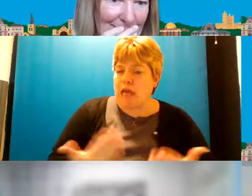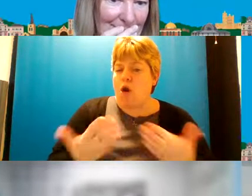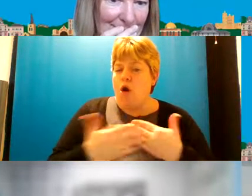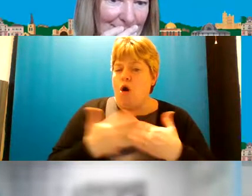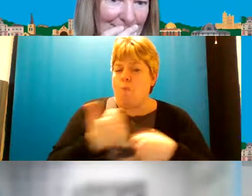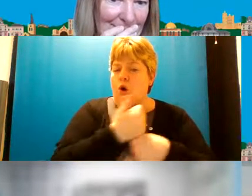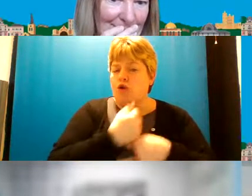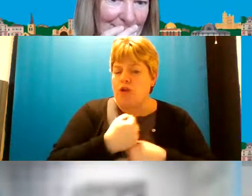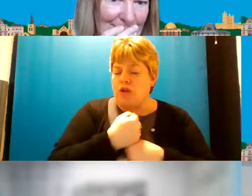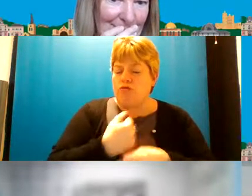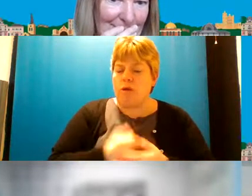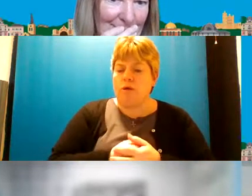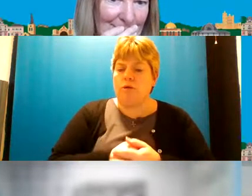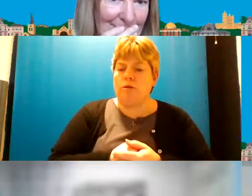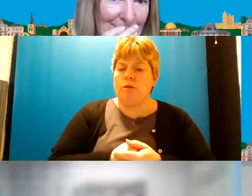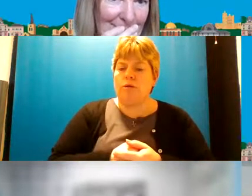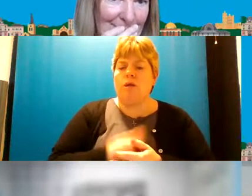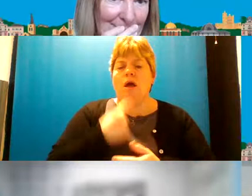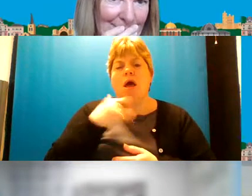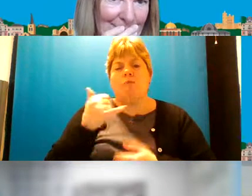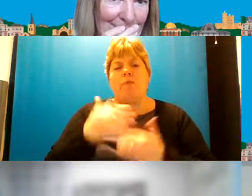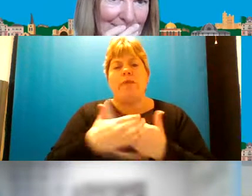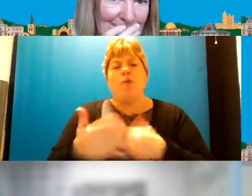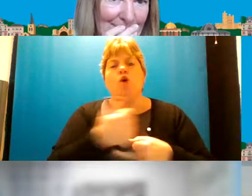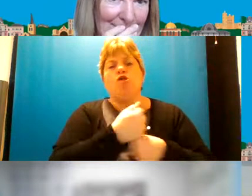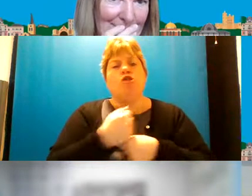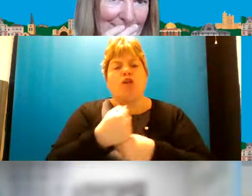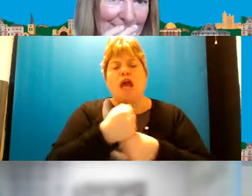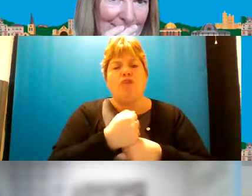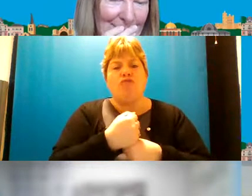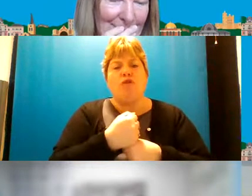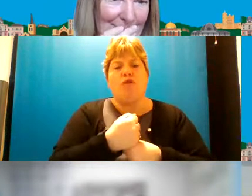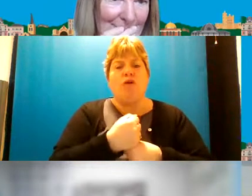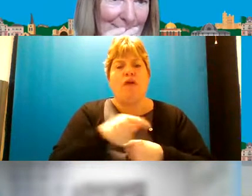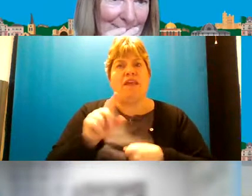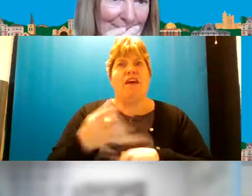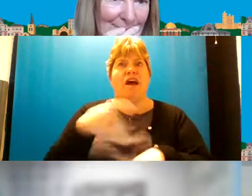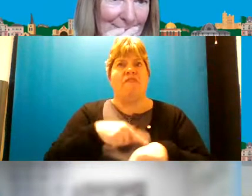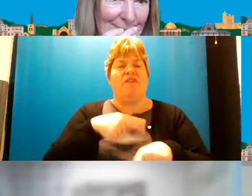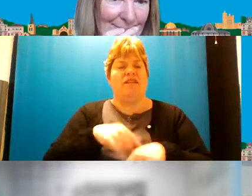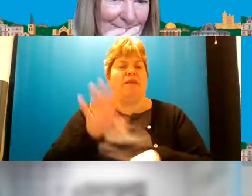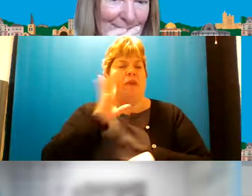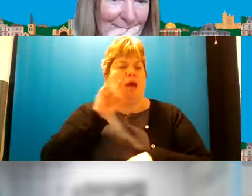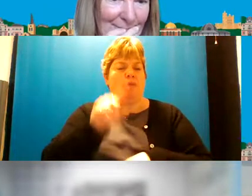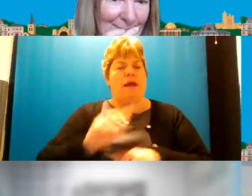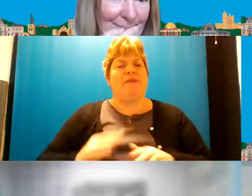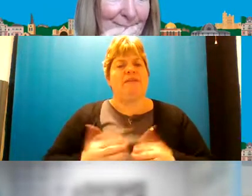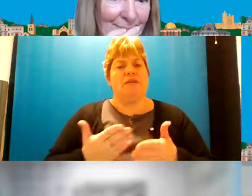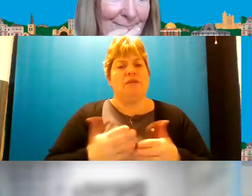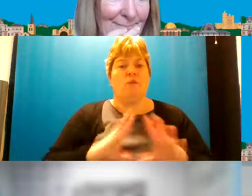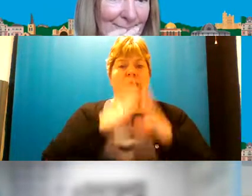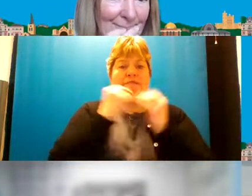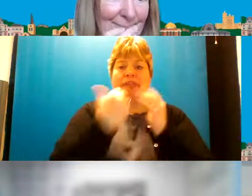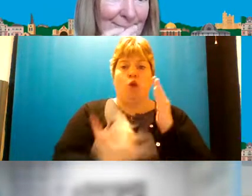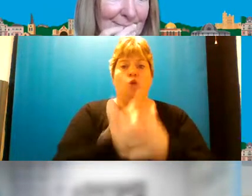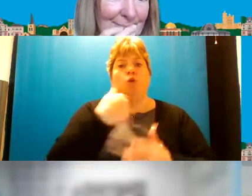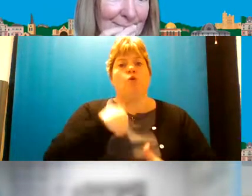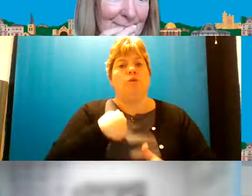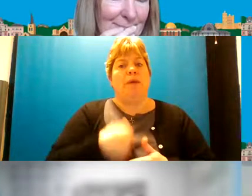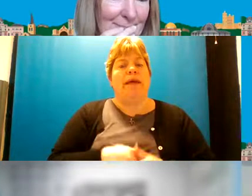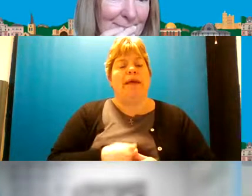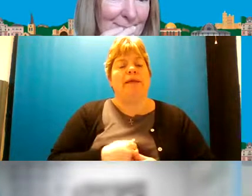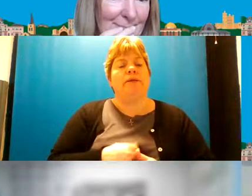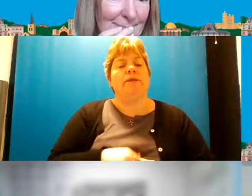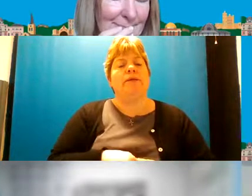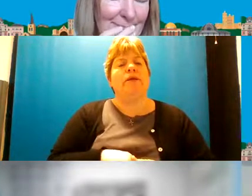general uh probably more general because this is the first time i've heard about this service so it's all very new to me um